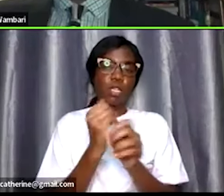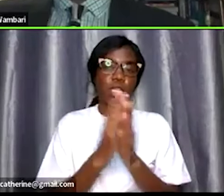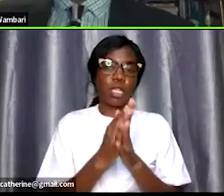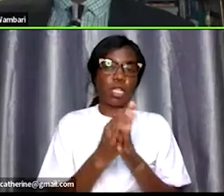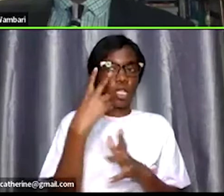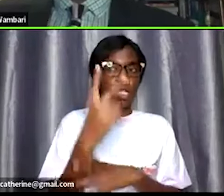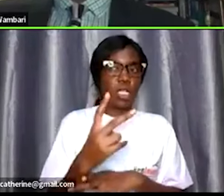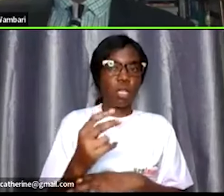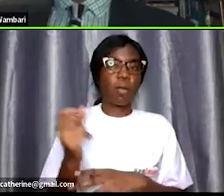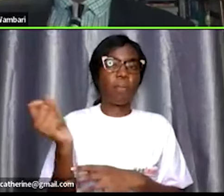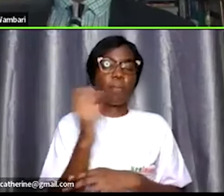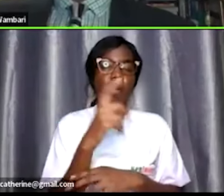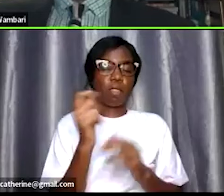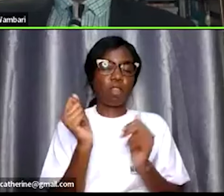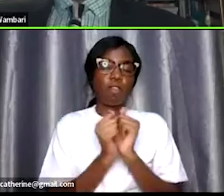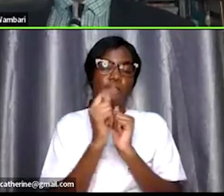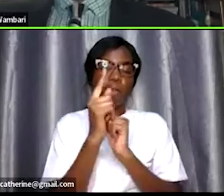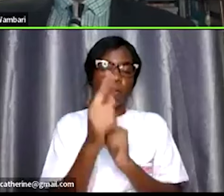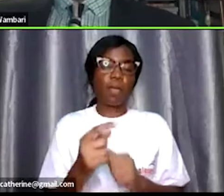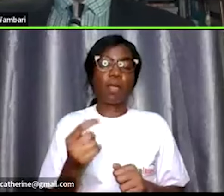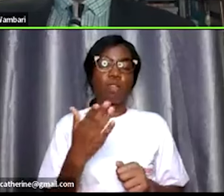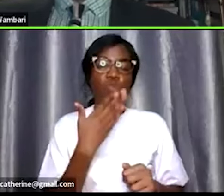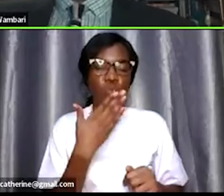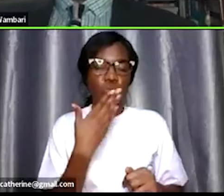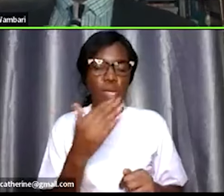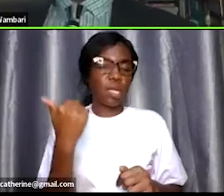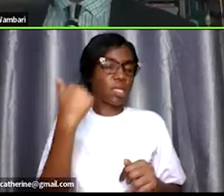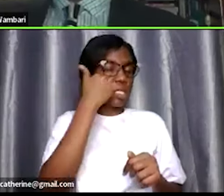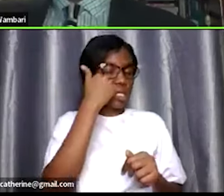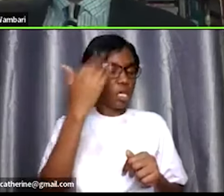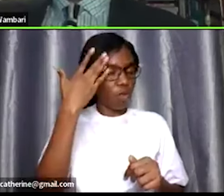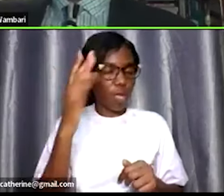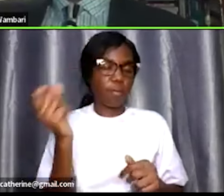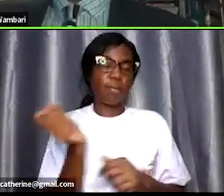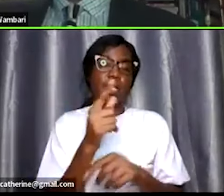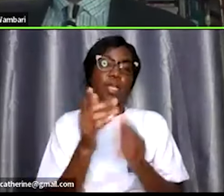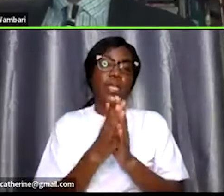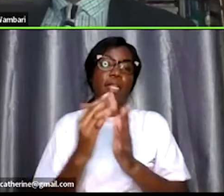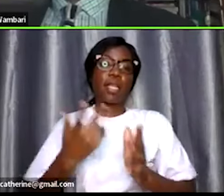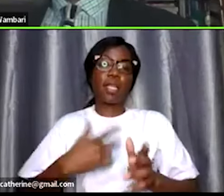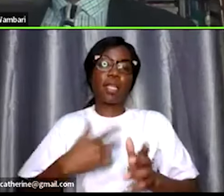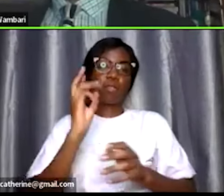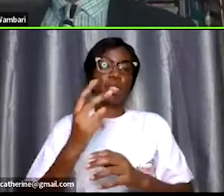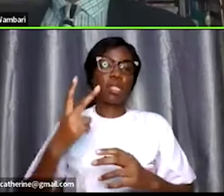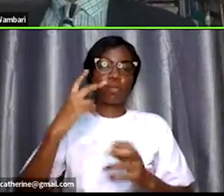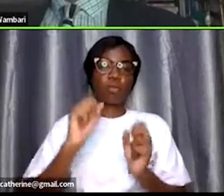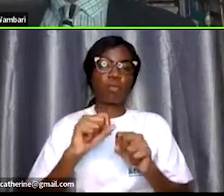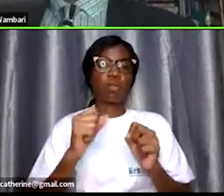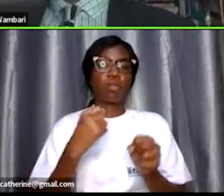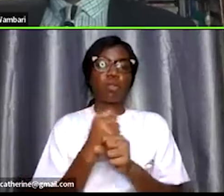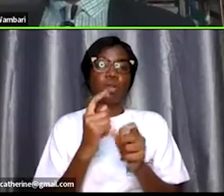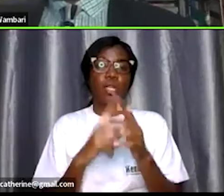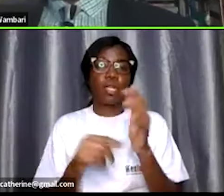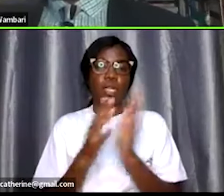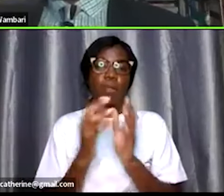awareness month so we are going to have a session on diabetes as we keep uh on making our safer